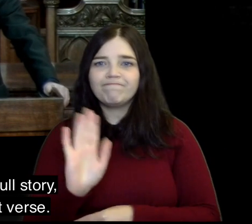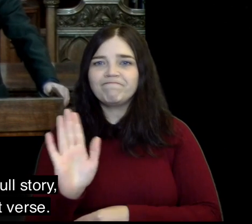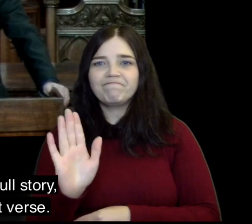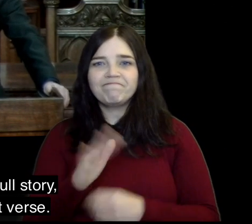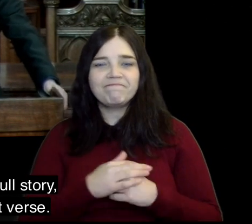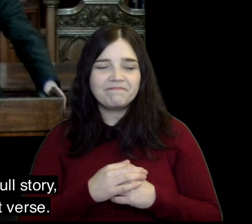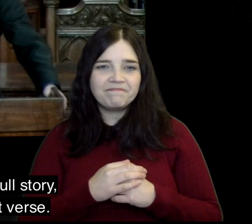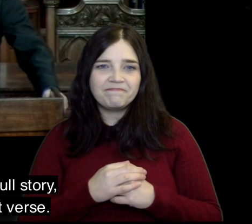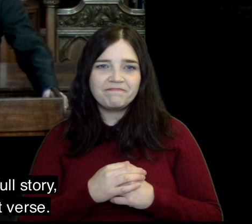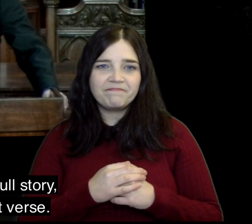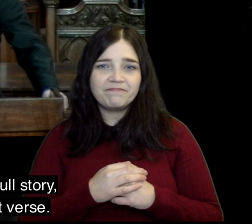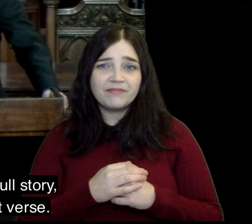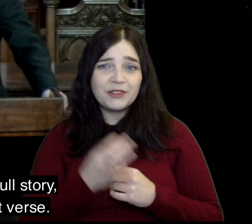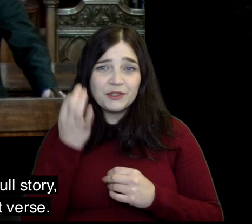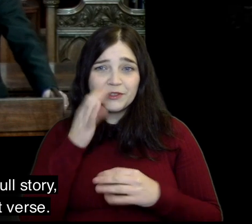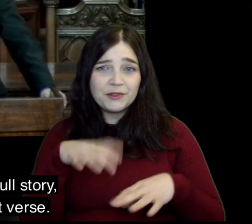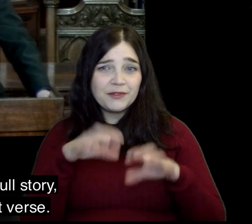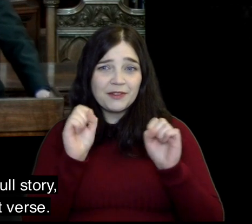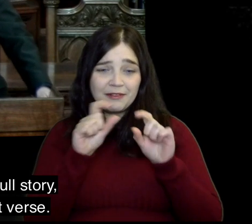But that's not the full story